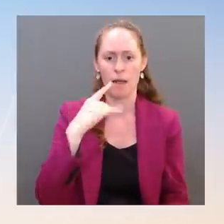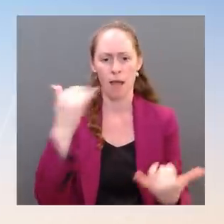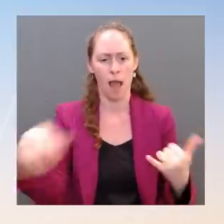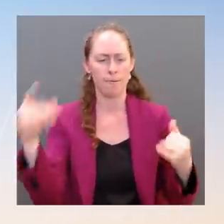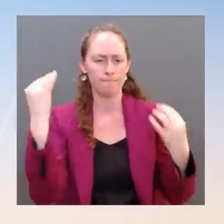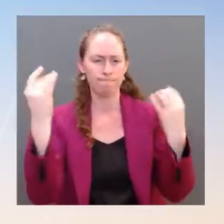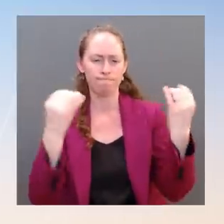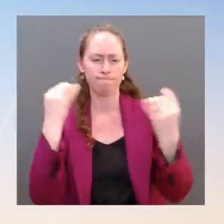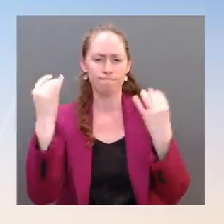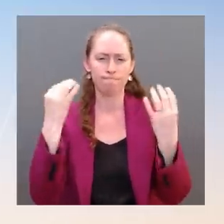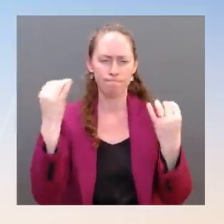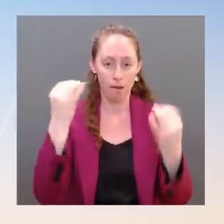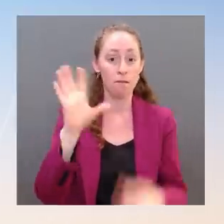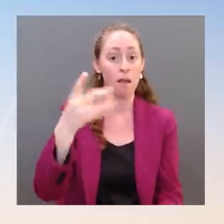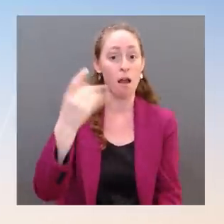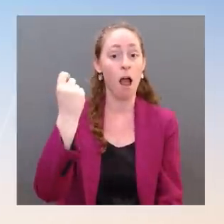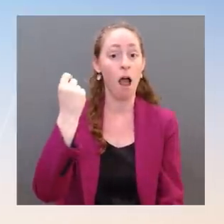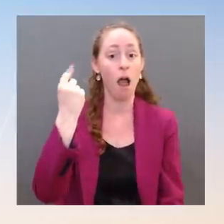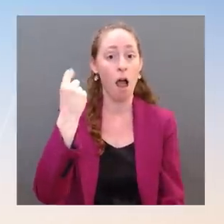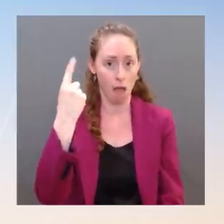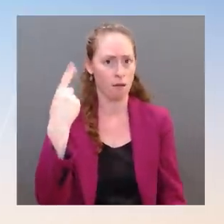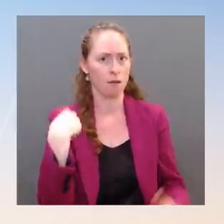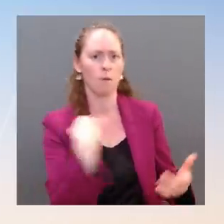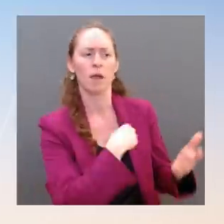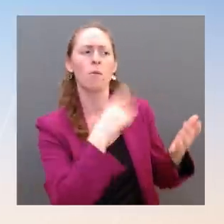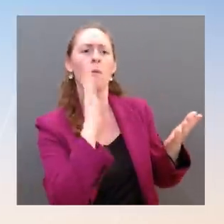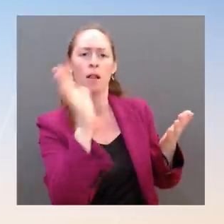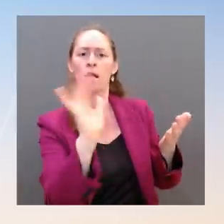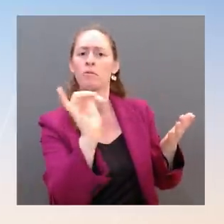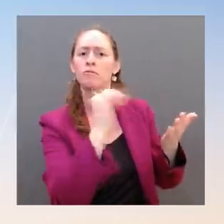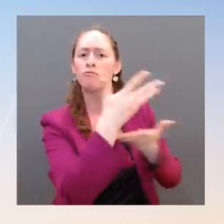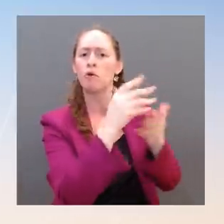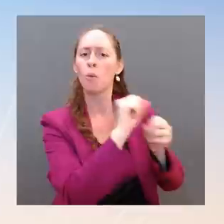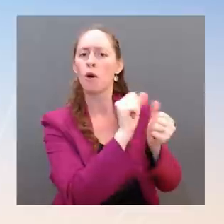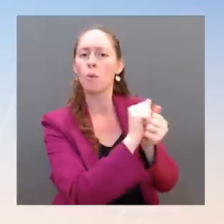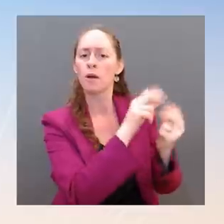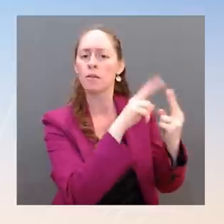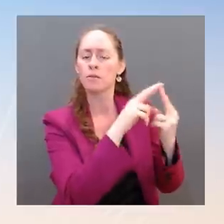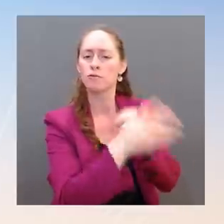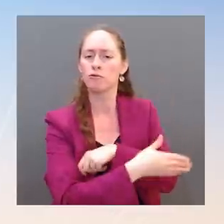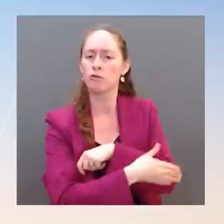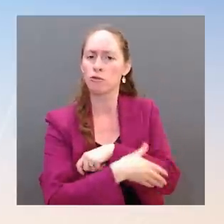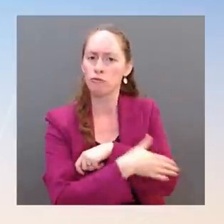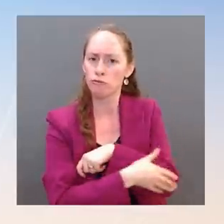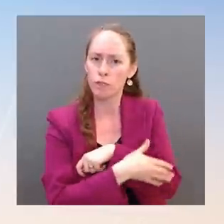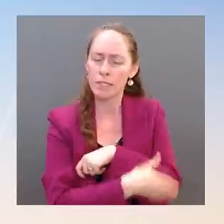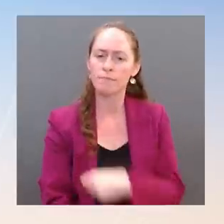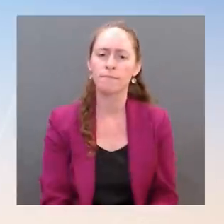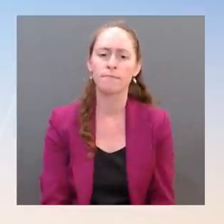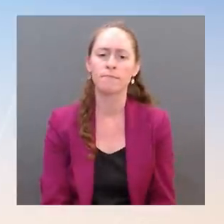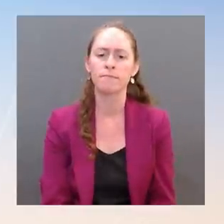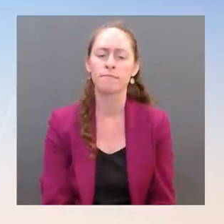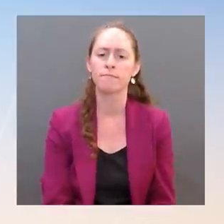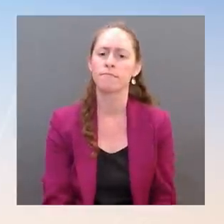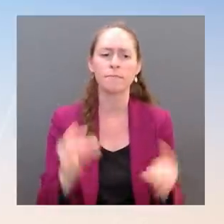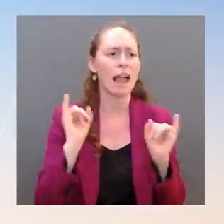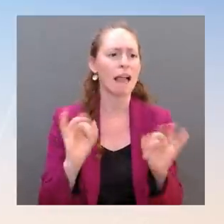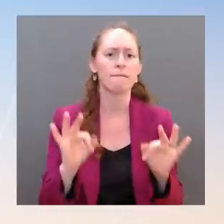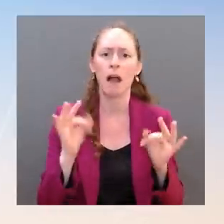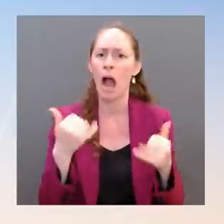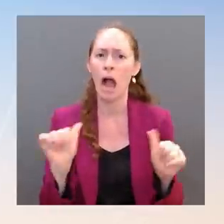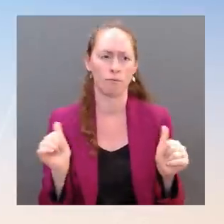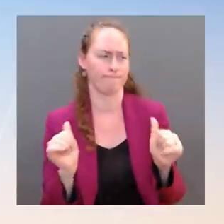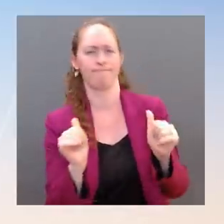remain vigilant against any threats to our shared security and deter and confront aggression. Does that mean that the U.S. is extending, like, the NATO